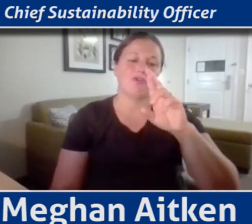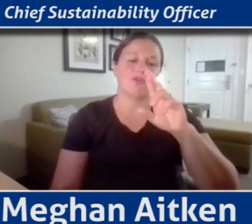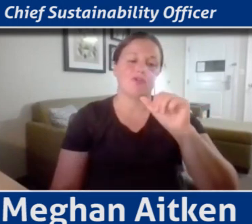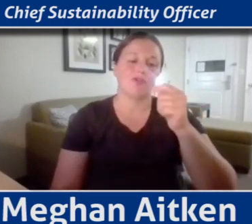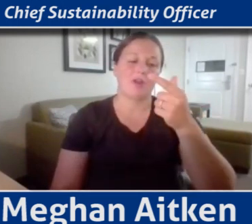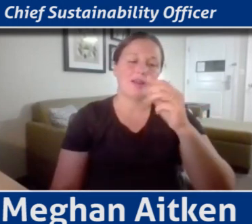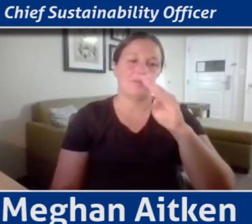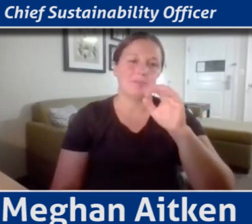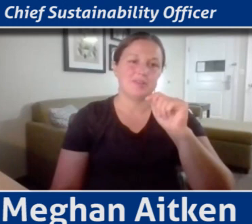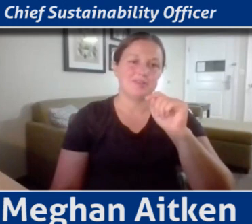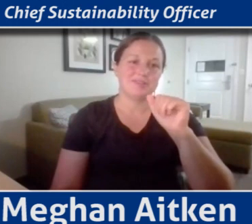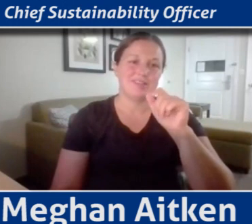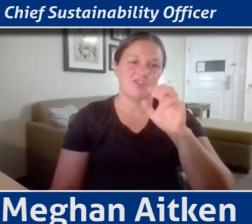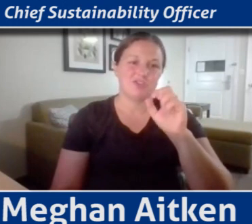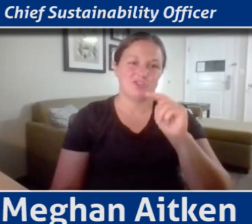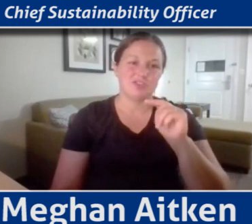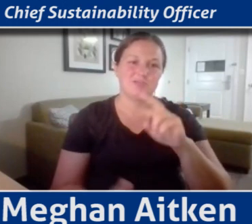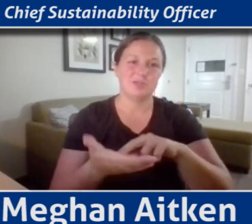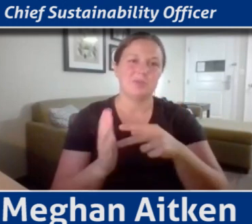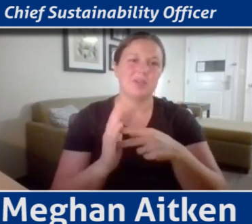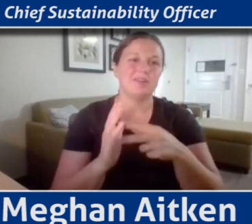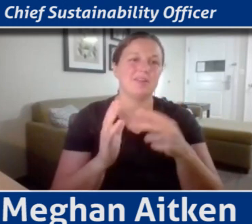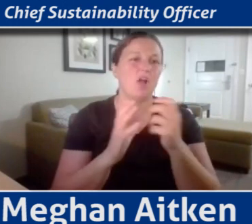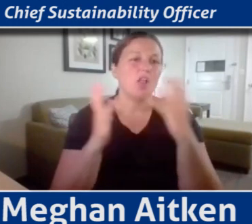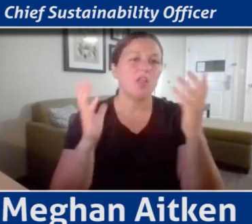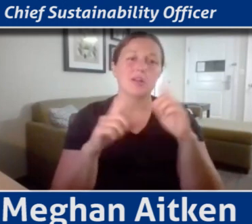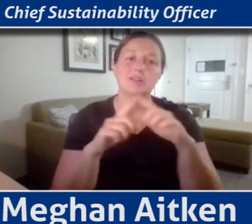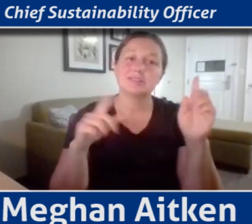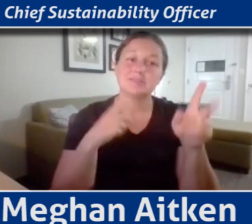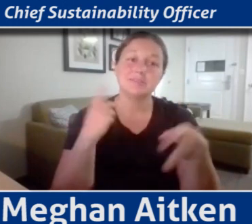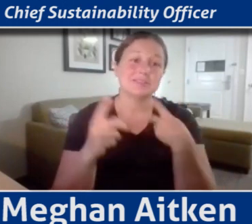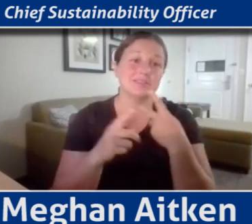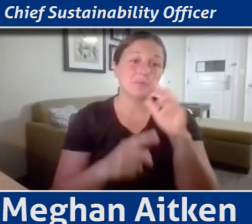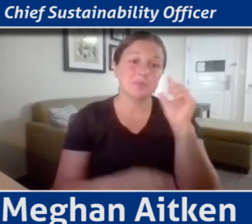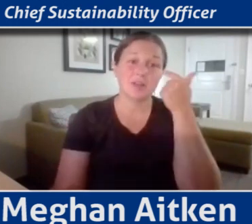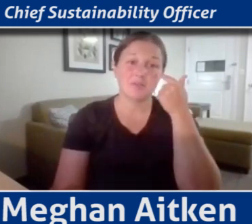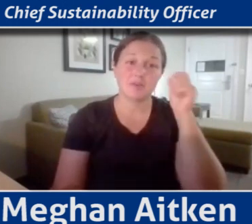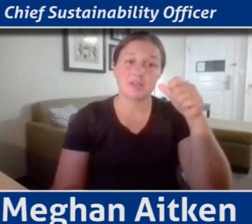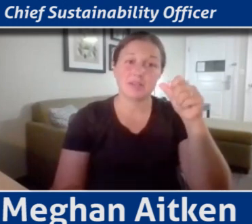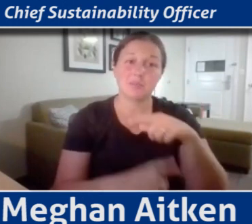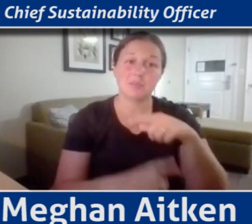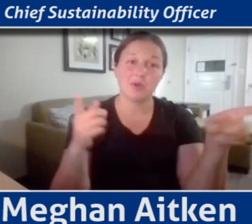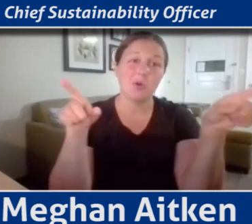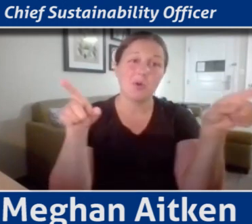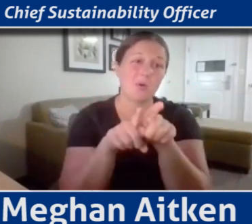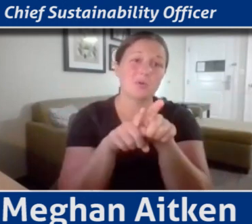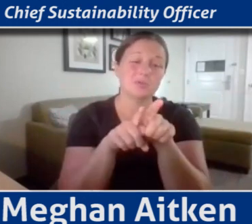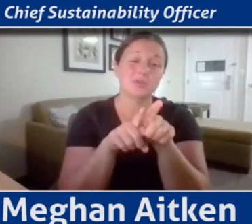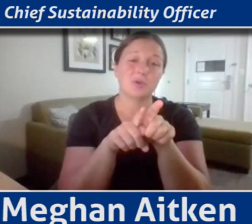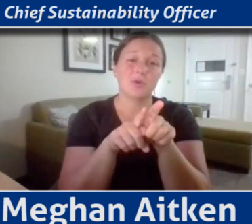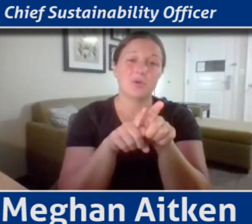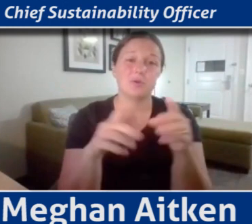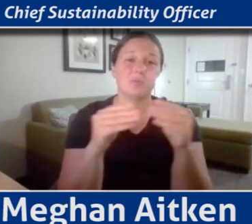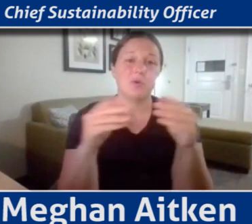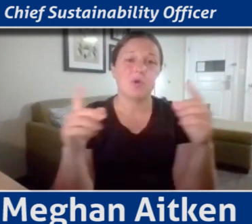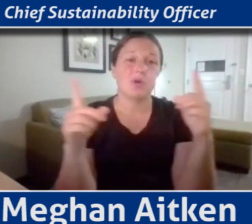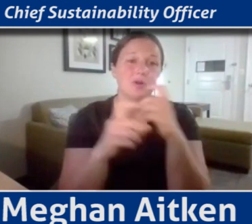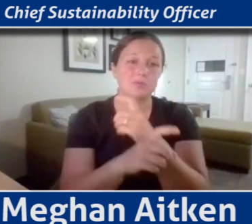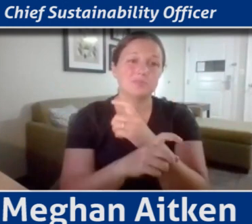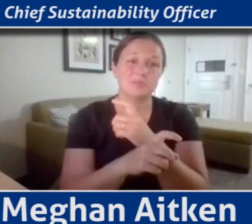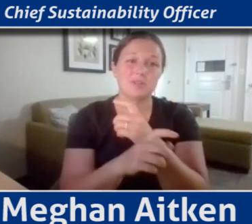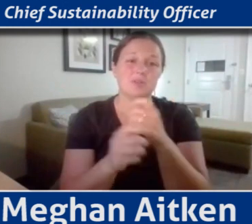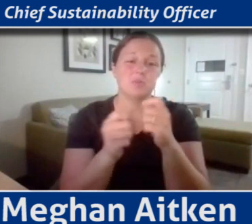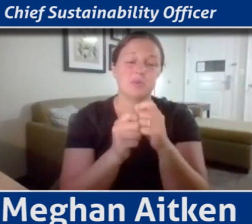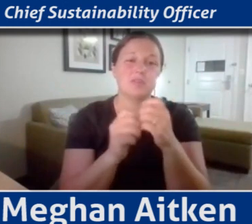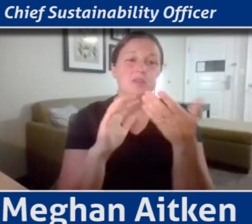We have a lot of different types of governments, but it really extends into other sectors as well and between sectors. So finding